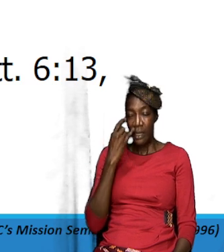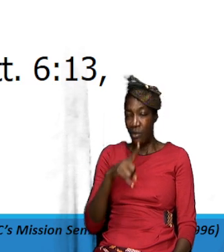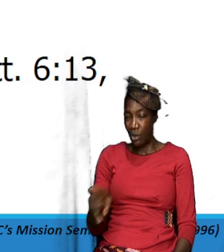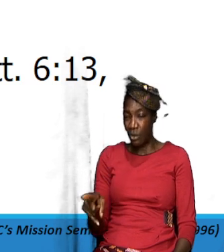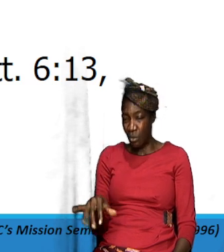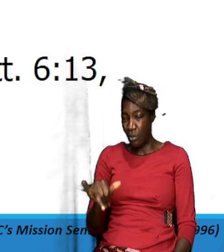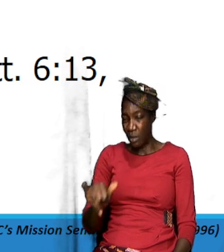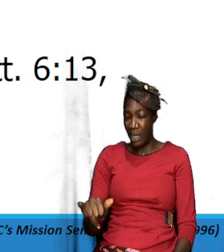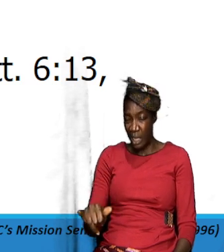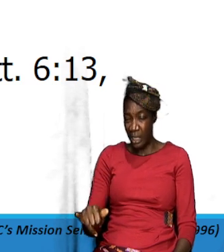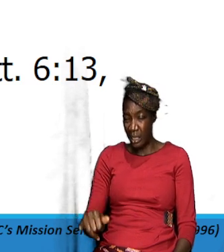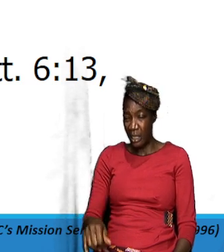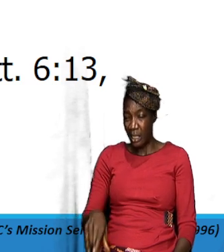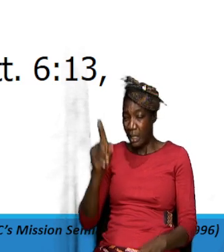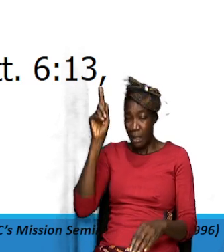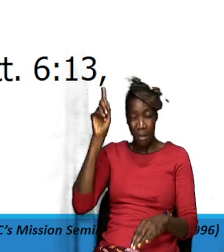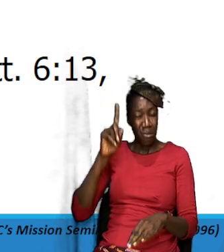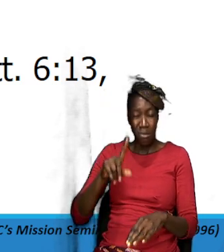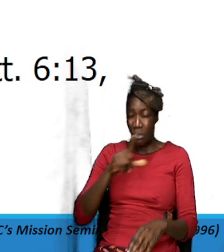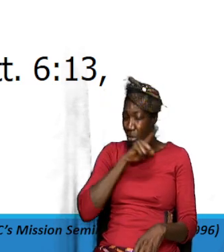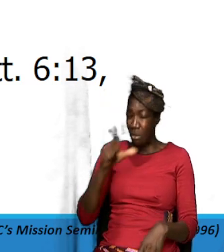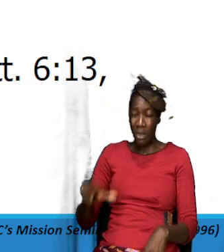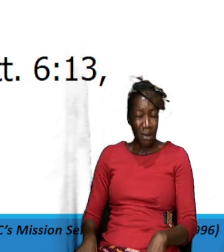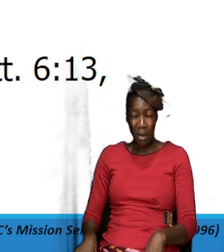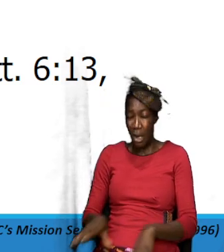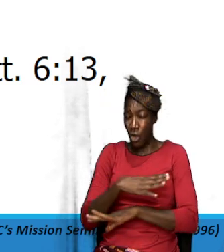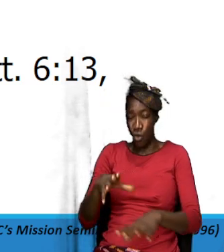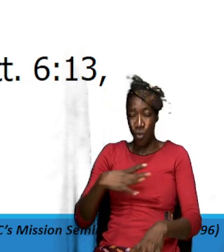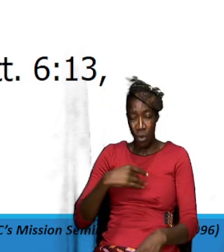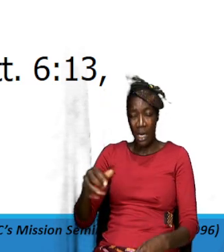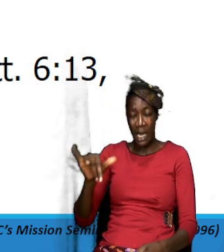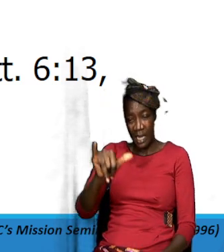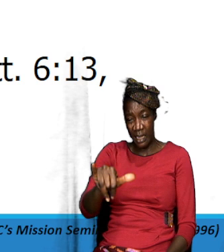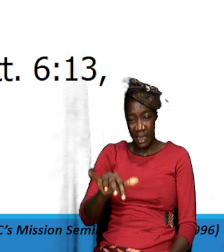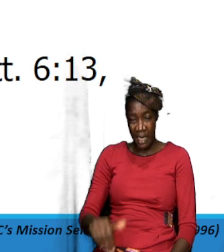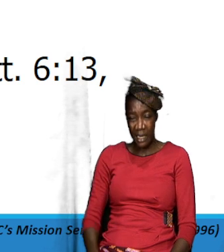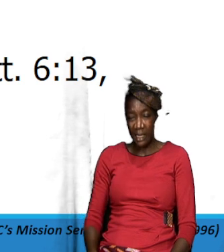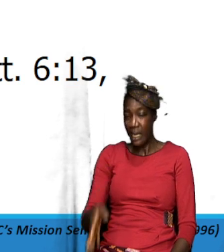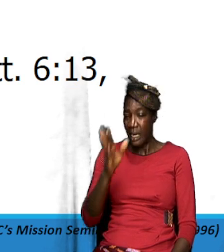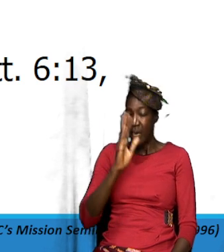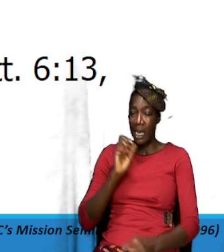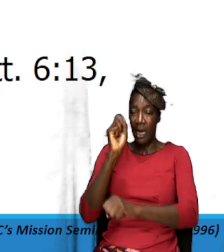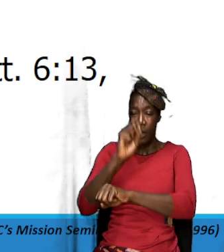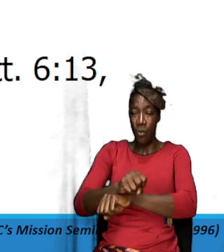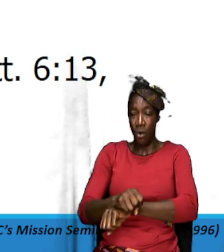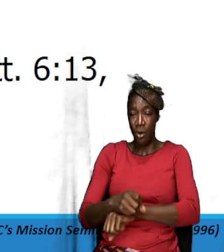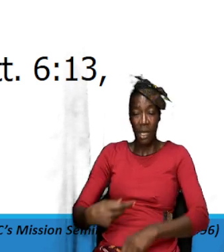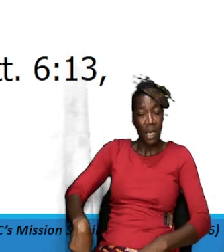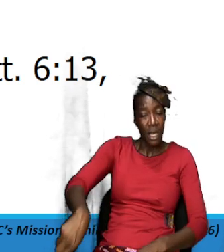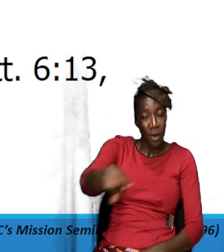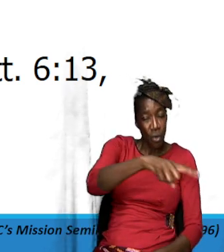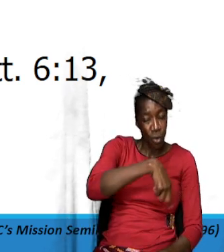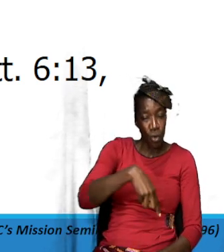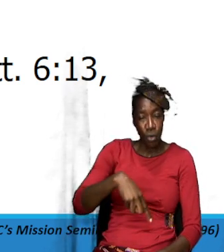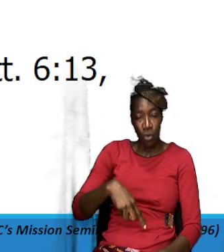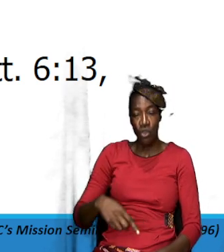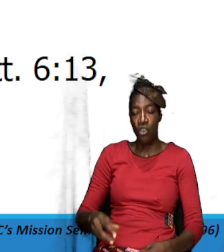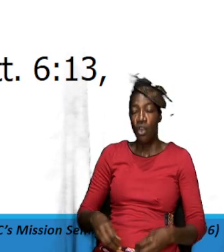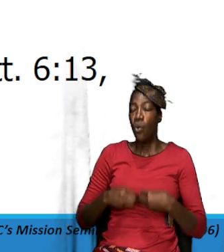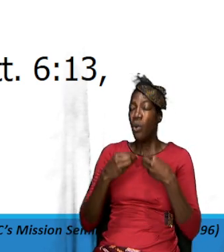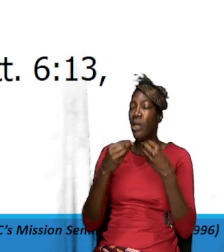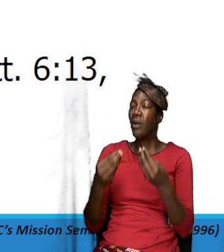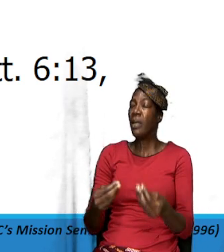indictment on the Lord you understand because God is working on us and we are to give